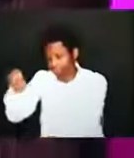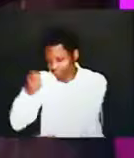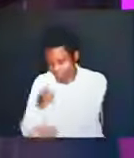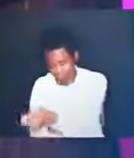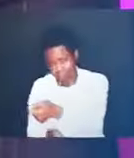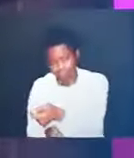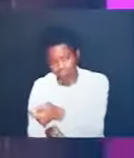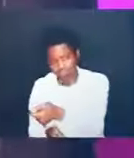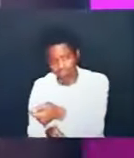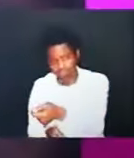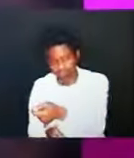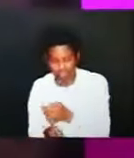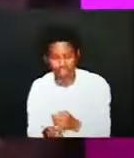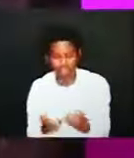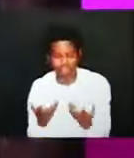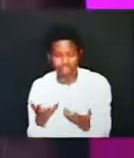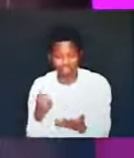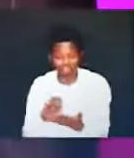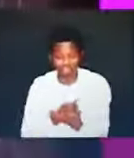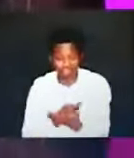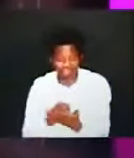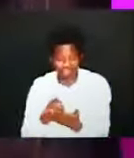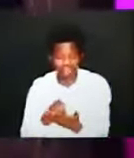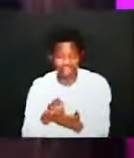I want you to make a date with us